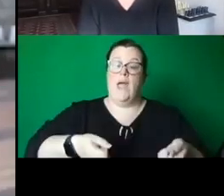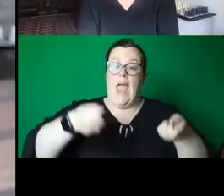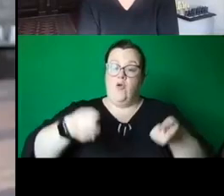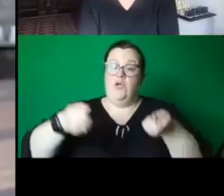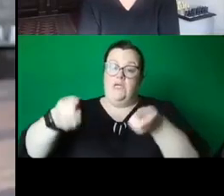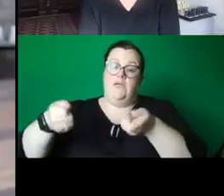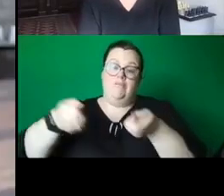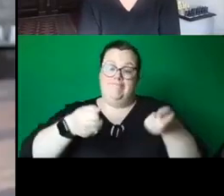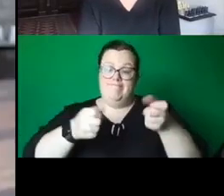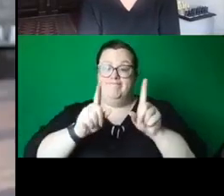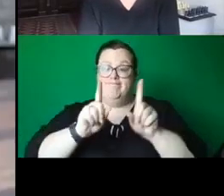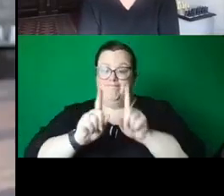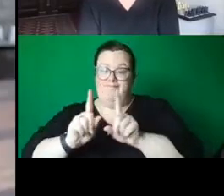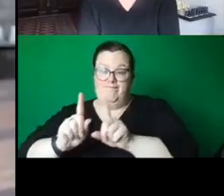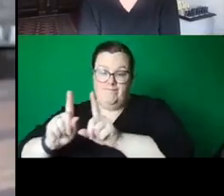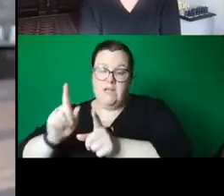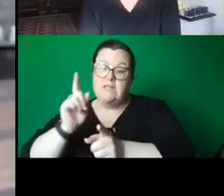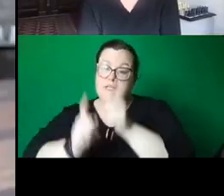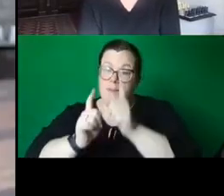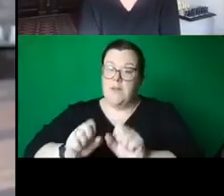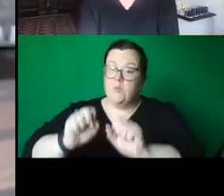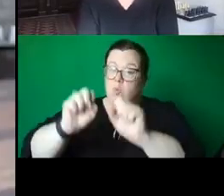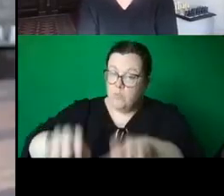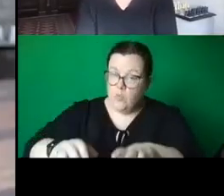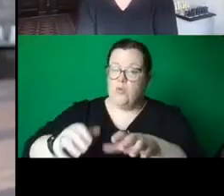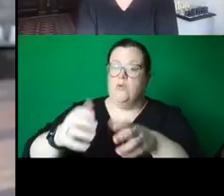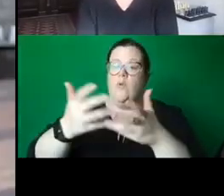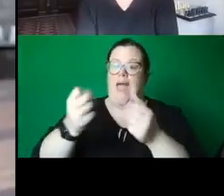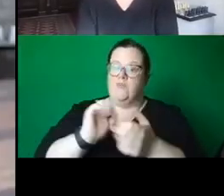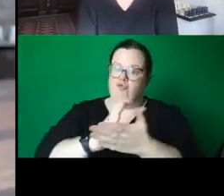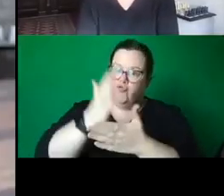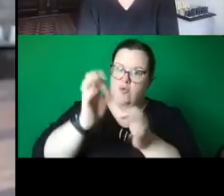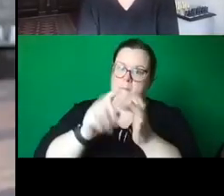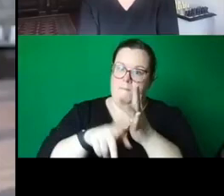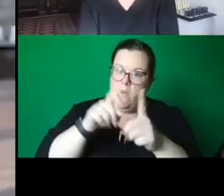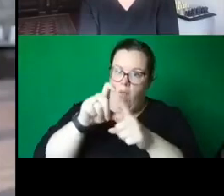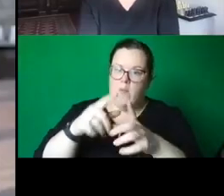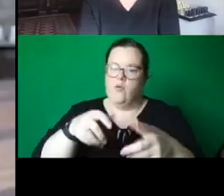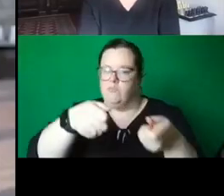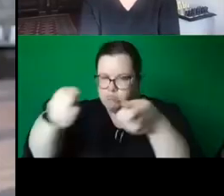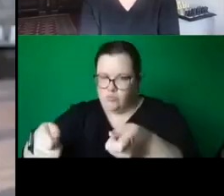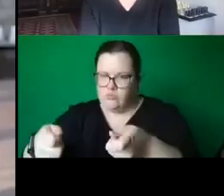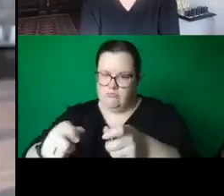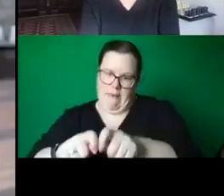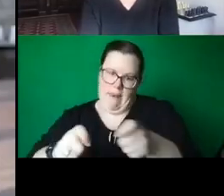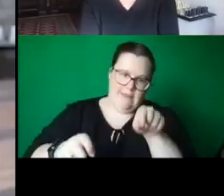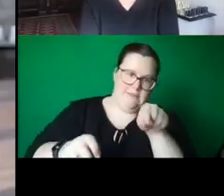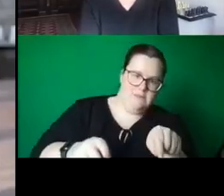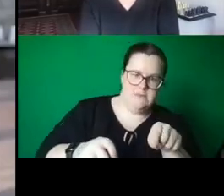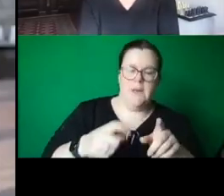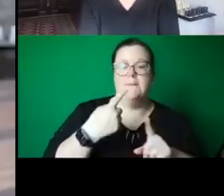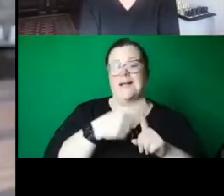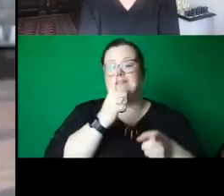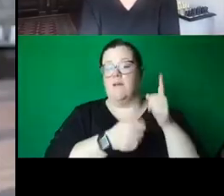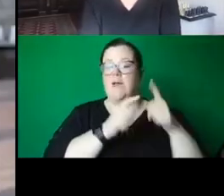walking next to the pedestrians as if protecting them. Here, playfully and directly, the work addressed a serious topic of the time,